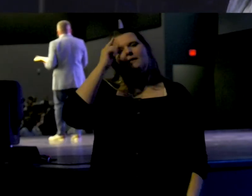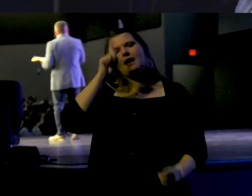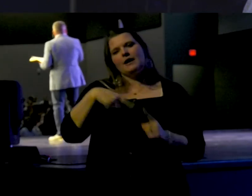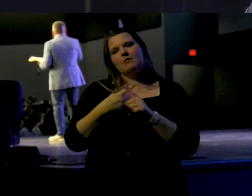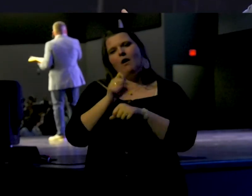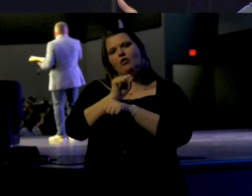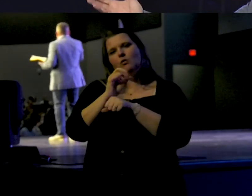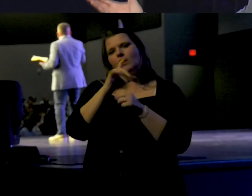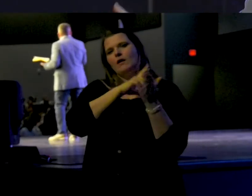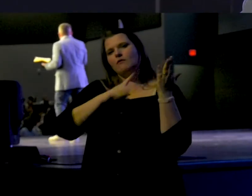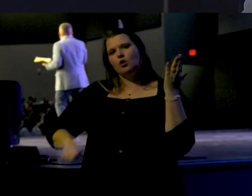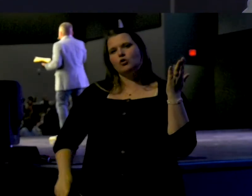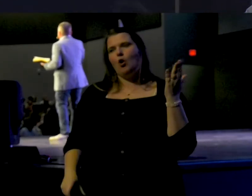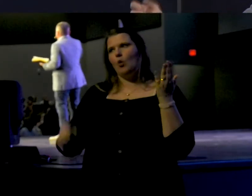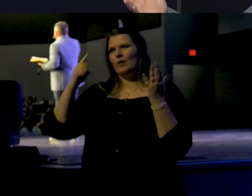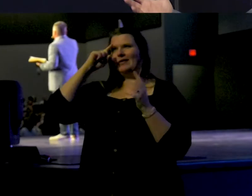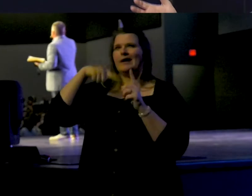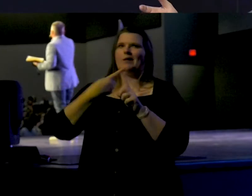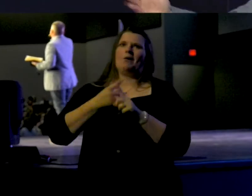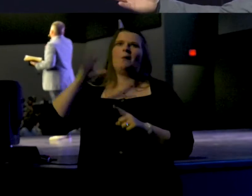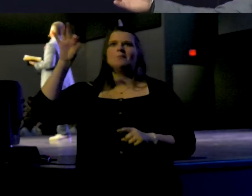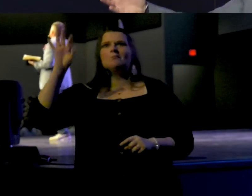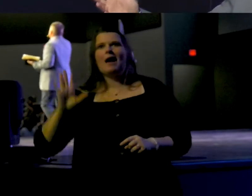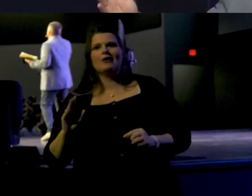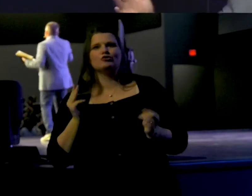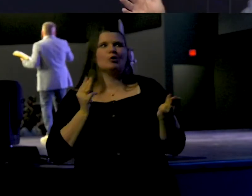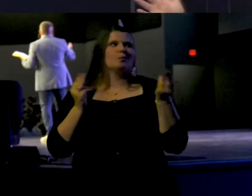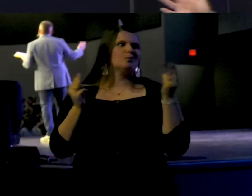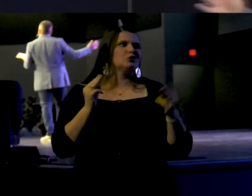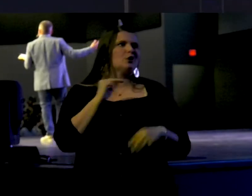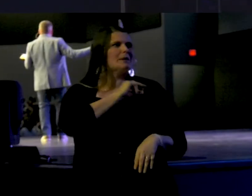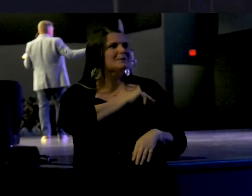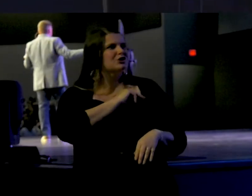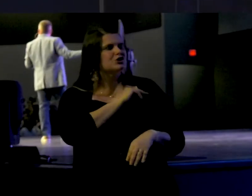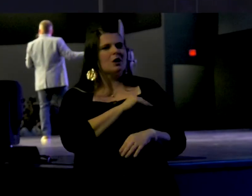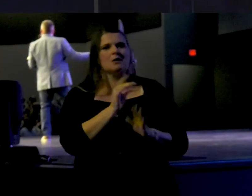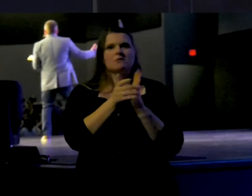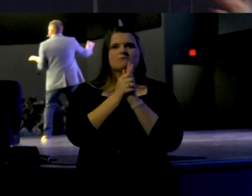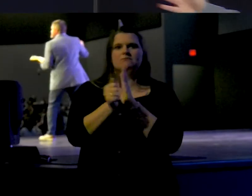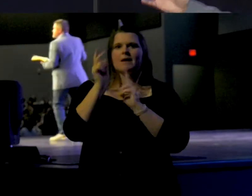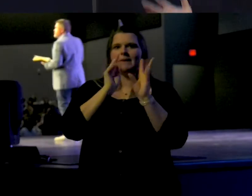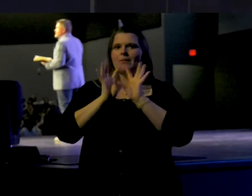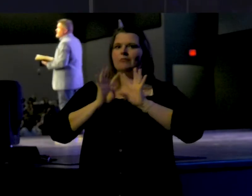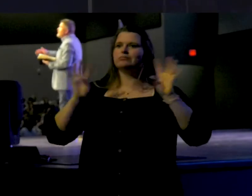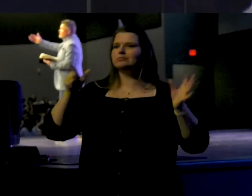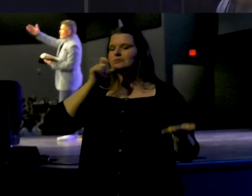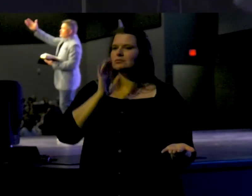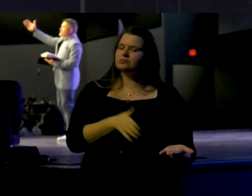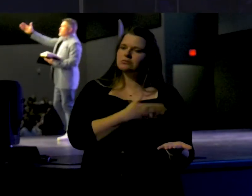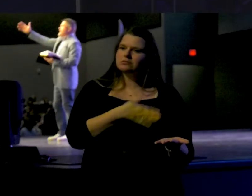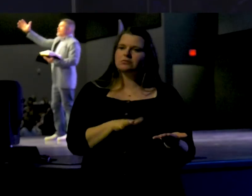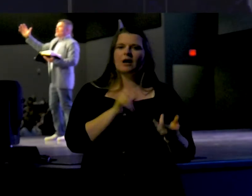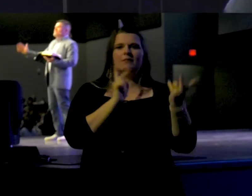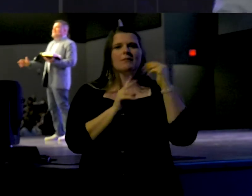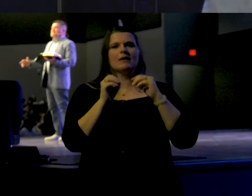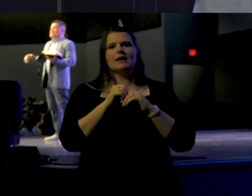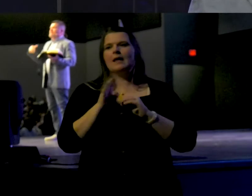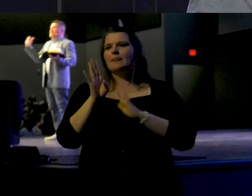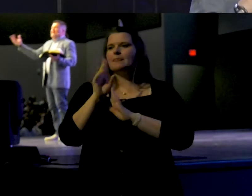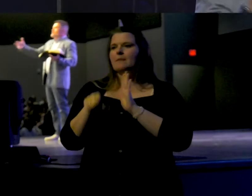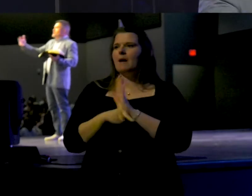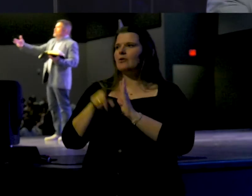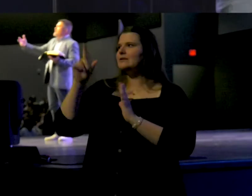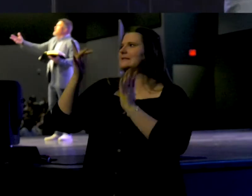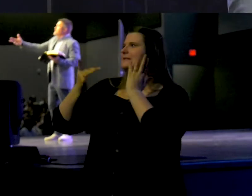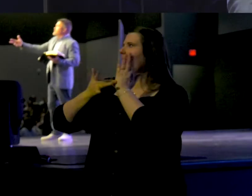work of the Lord, we immediately think about our ministers, our pastors, missionaries, those gifted folks on stage that lead us musically, the folks in the back on our tech